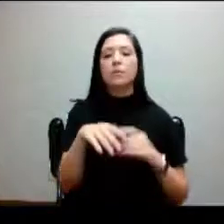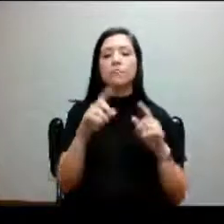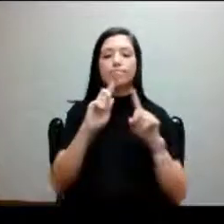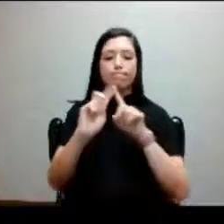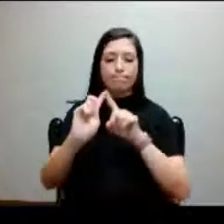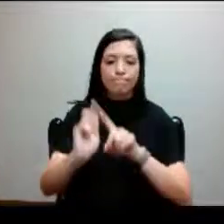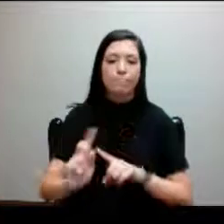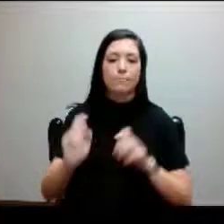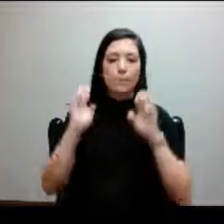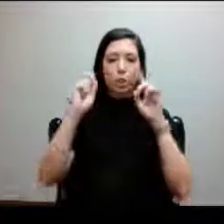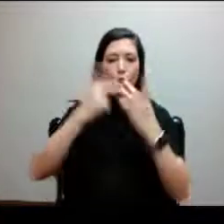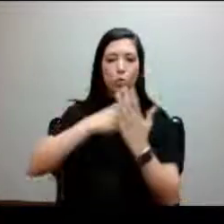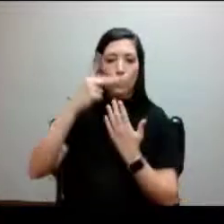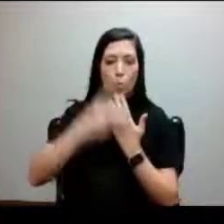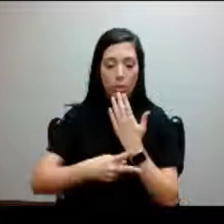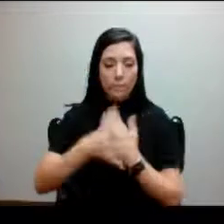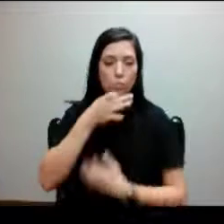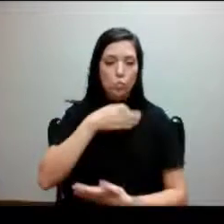on the horizon.